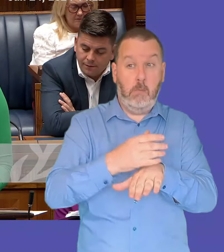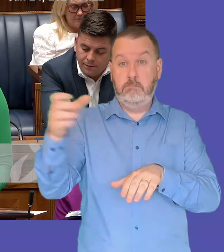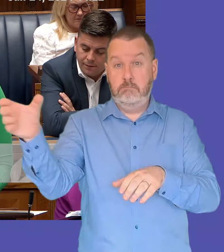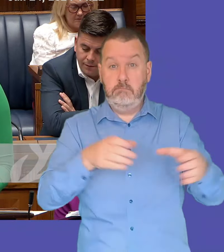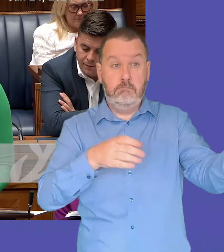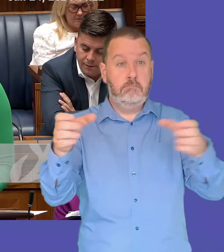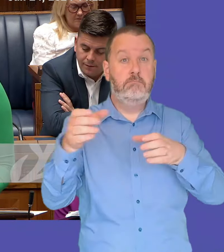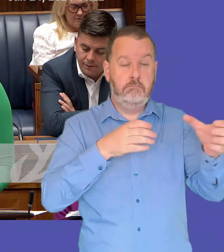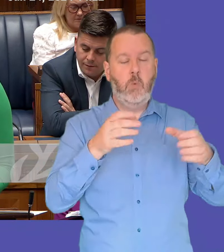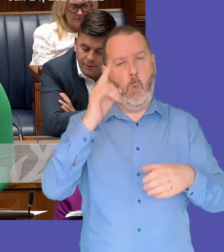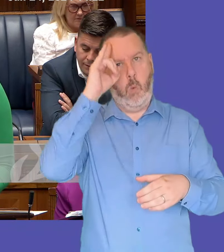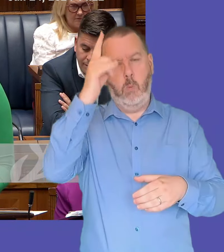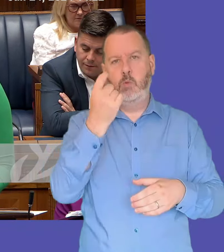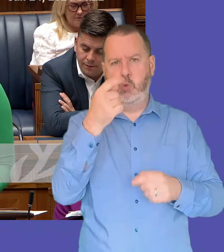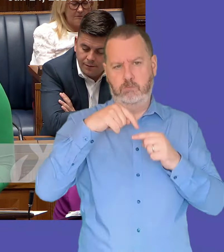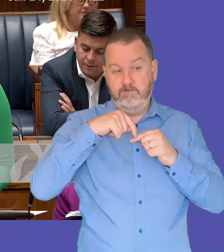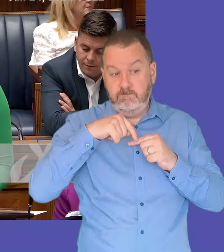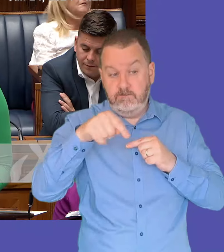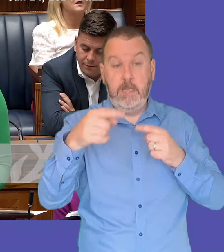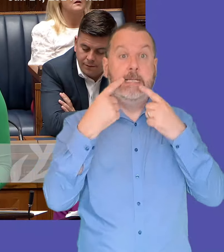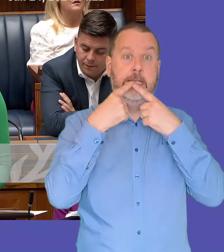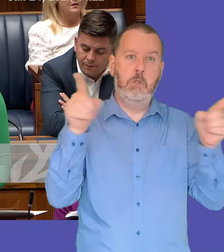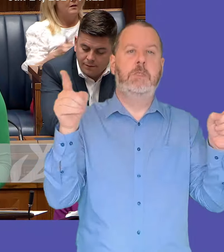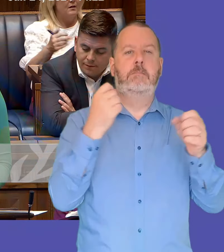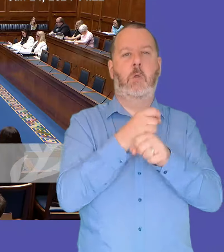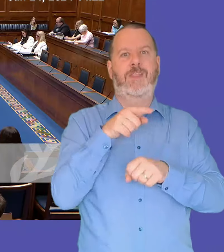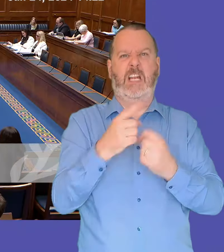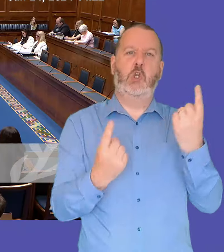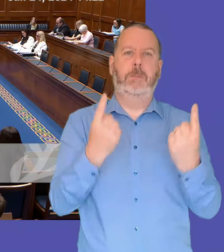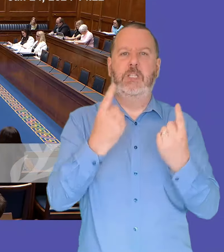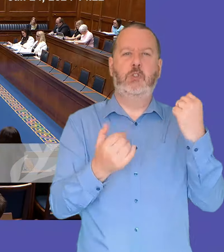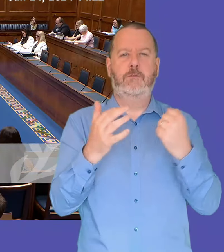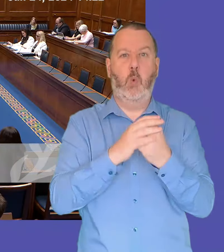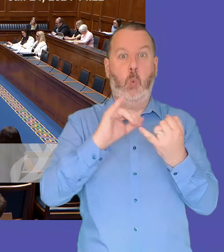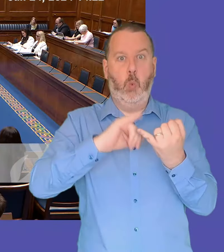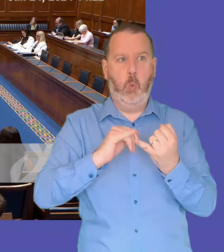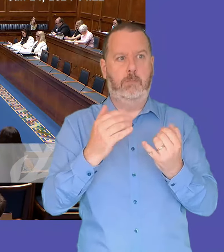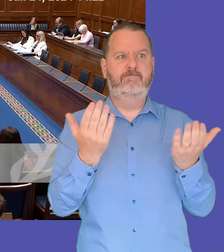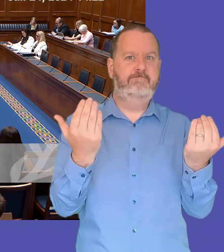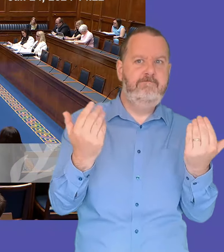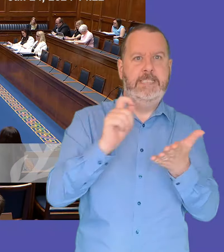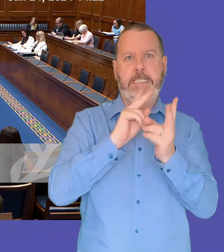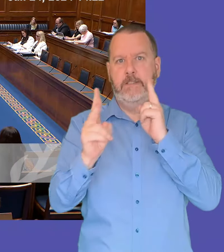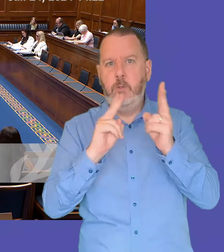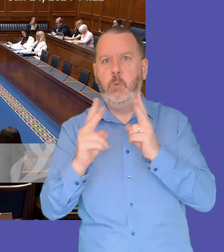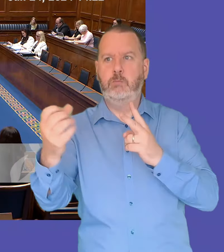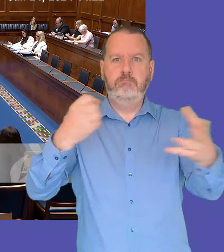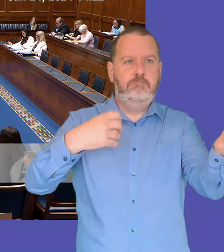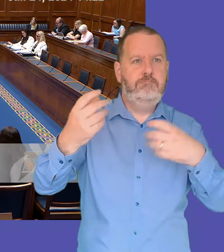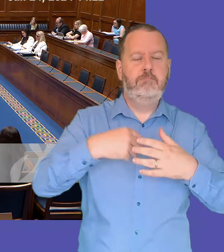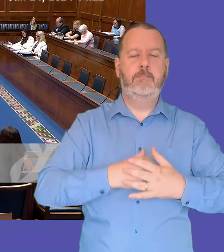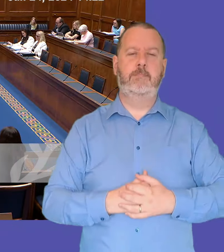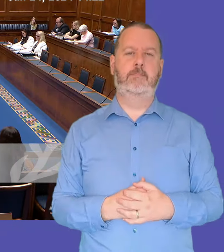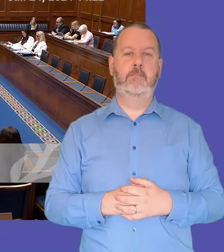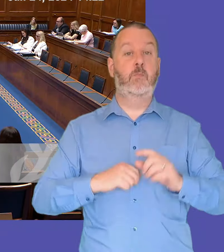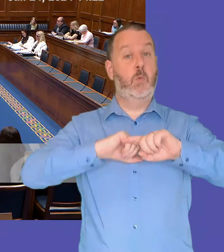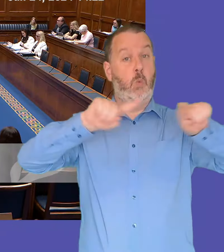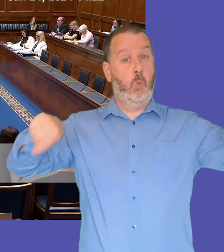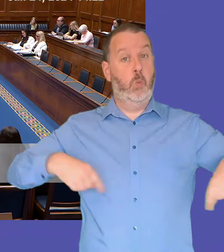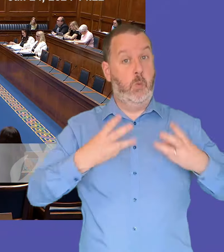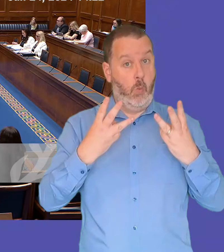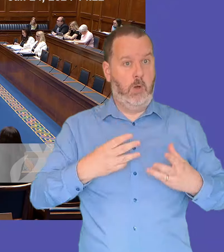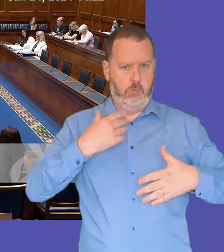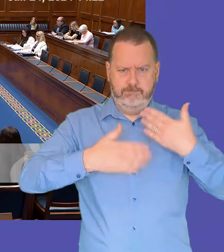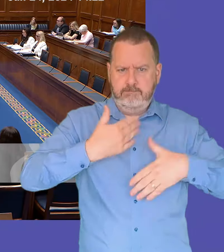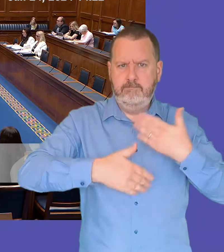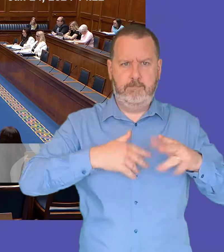to make an announcement in due course regarding the recruitment competition we are determined to progress uh to make progress in this